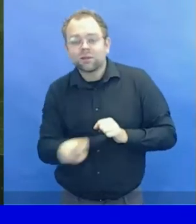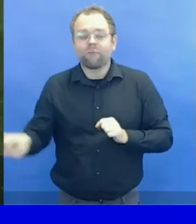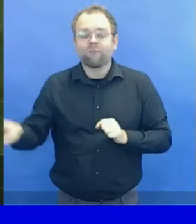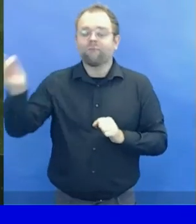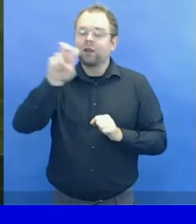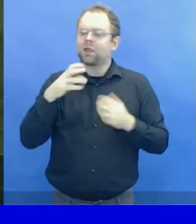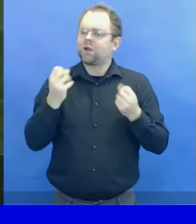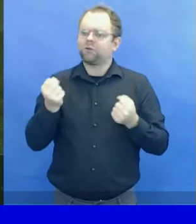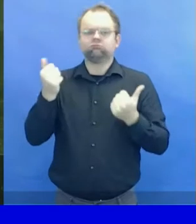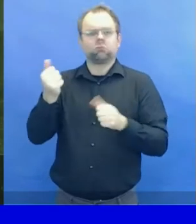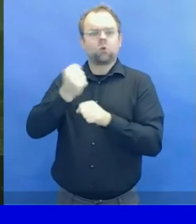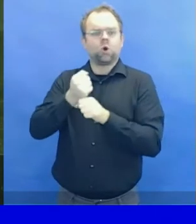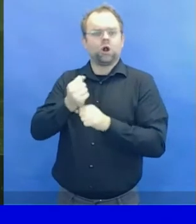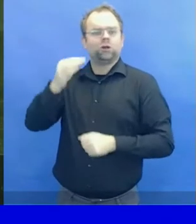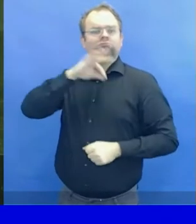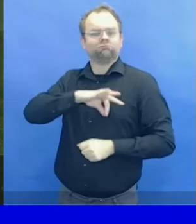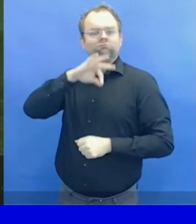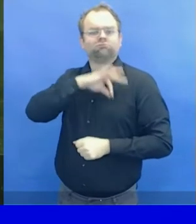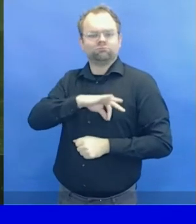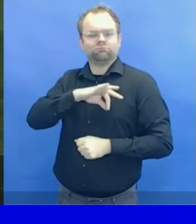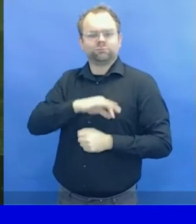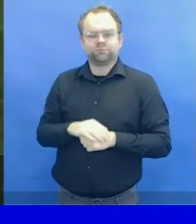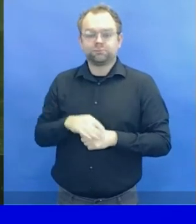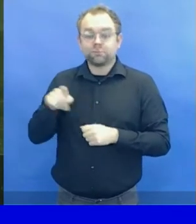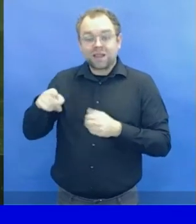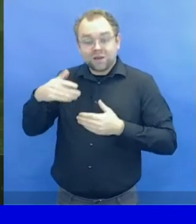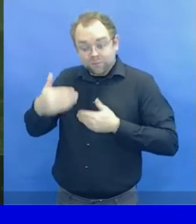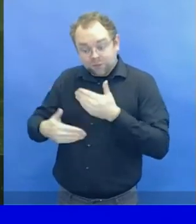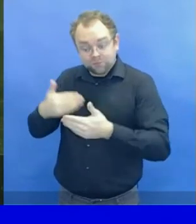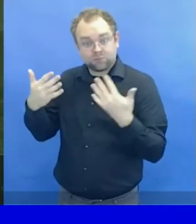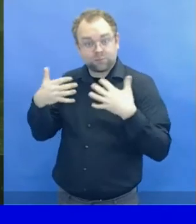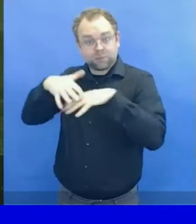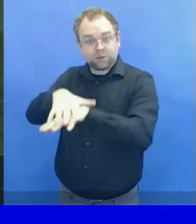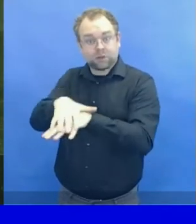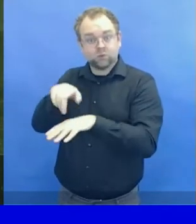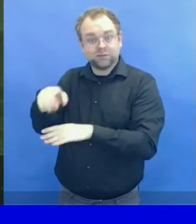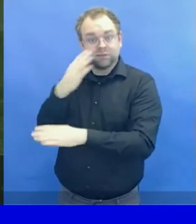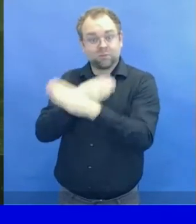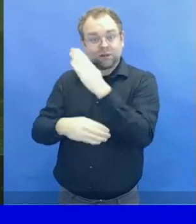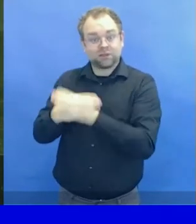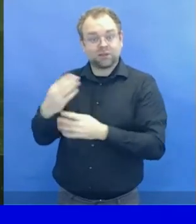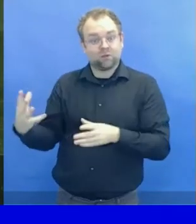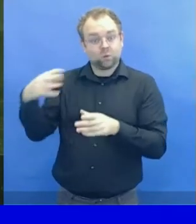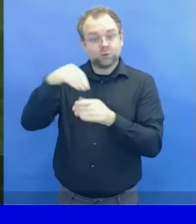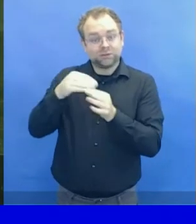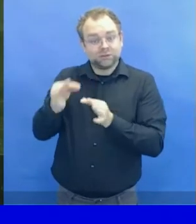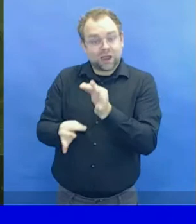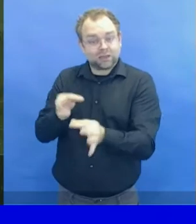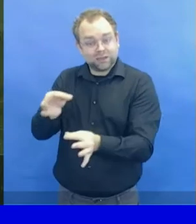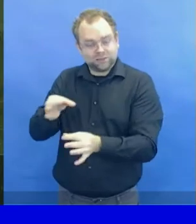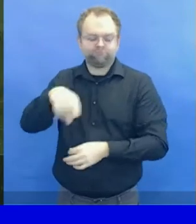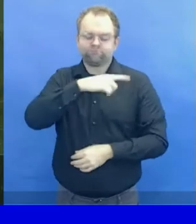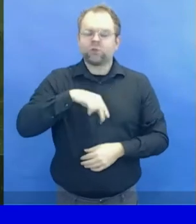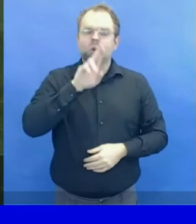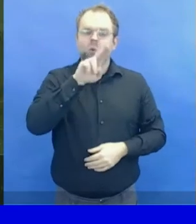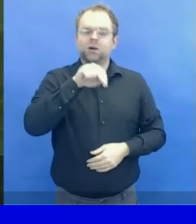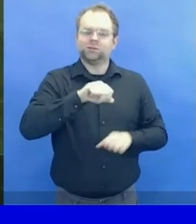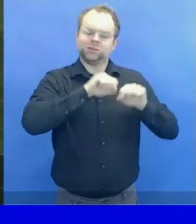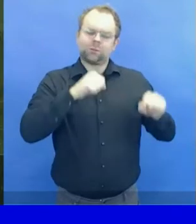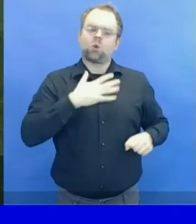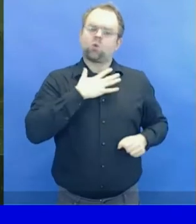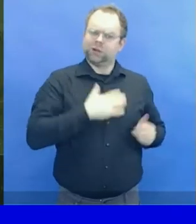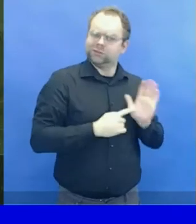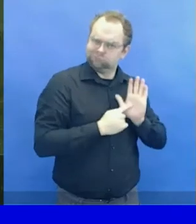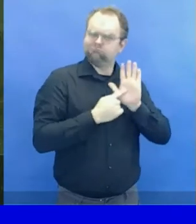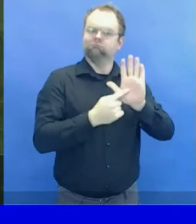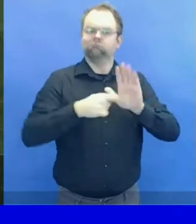employer of choice for persons with disabilities and I hope we will manage. We must also ensure that the vision and